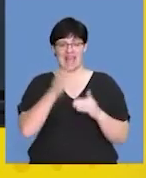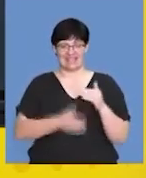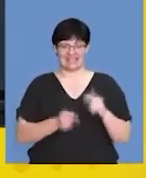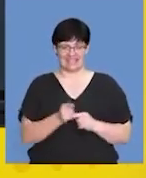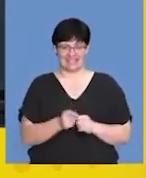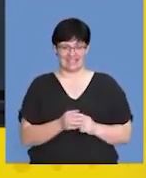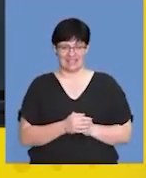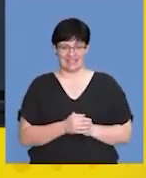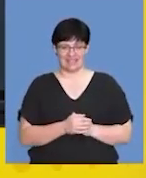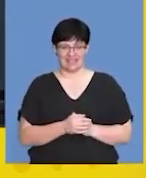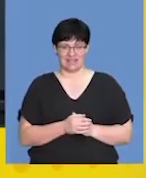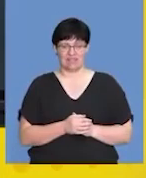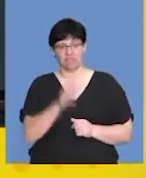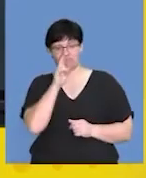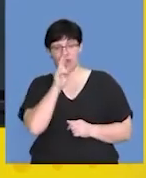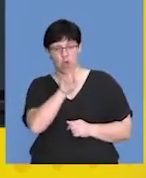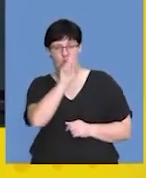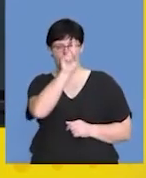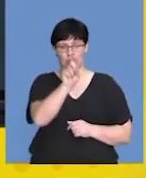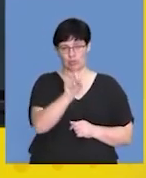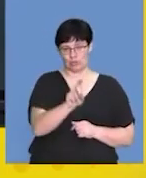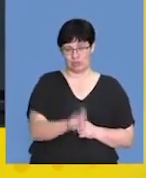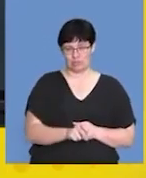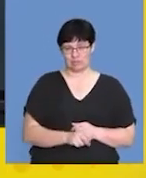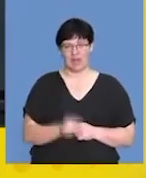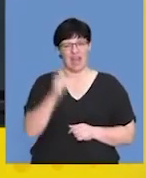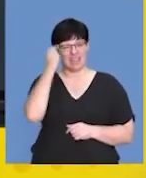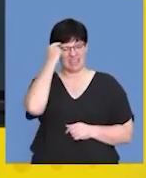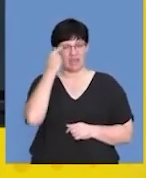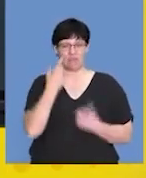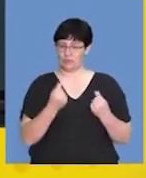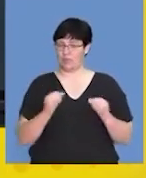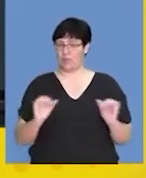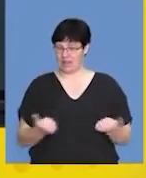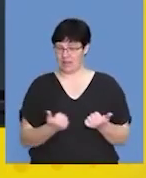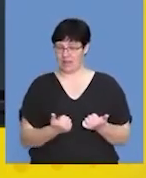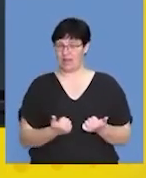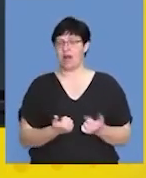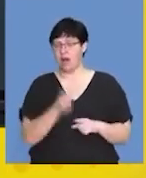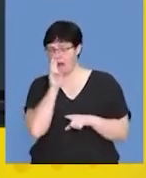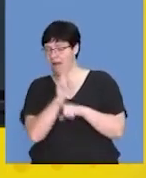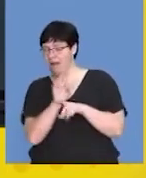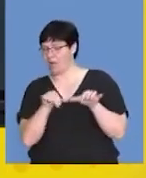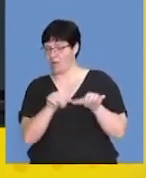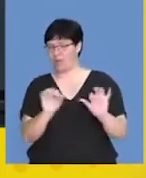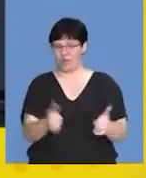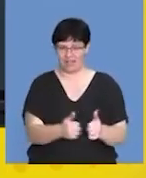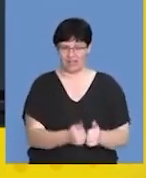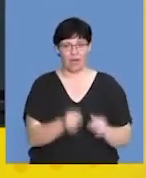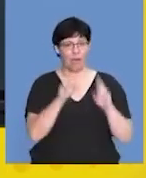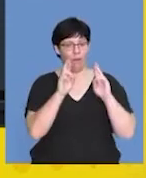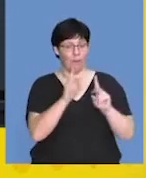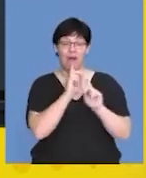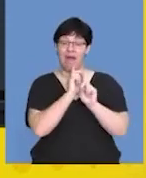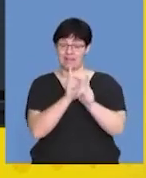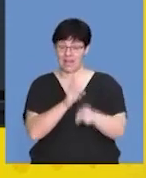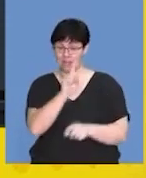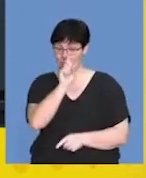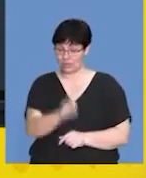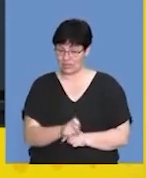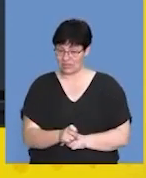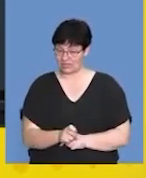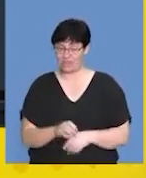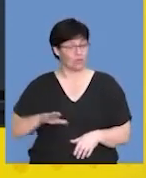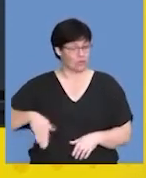section on looking at those questions. I think you guys have done well. You've hung in well there. I hope you guys have answered those questions.